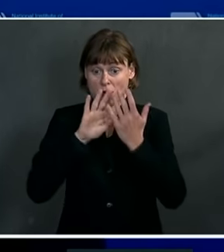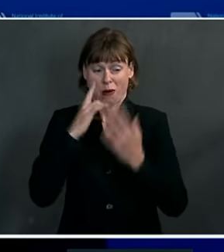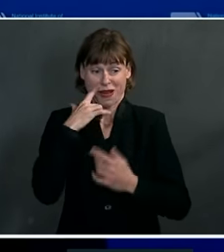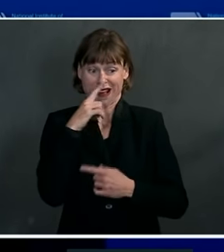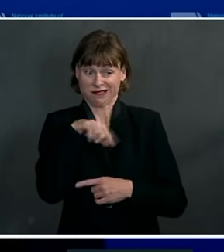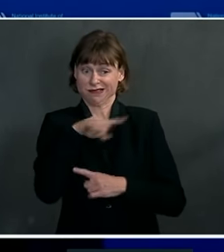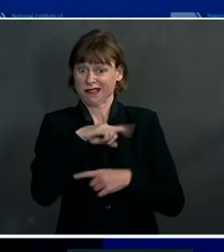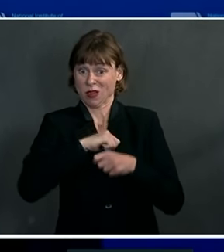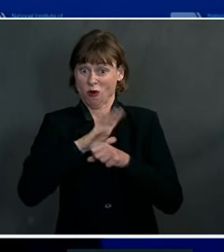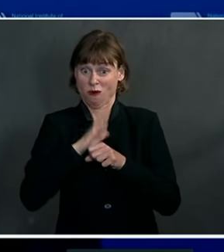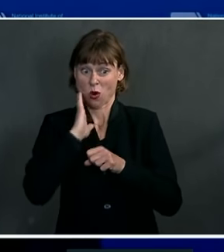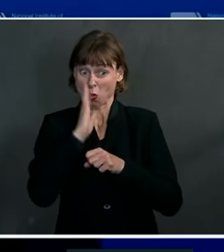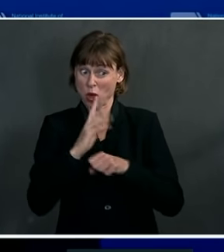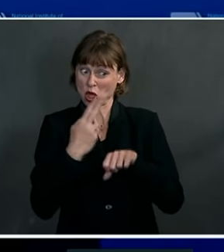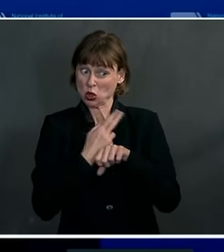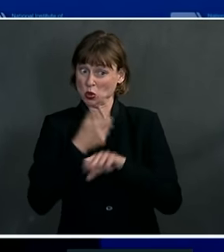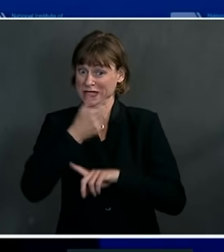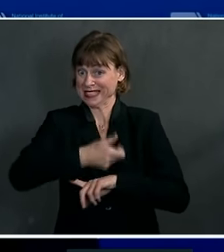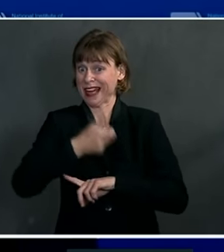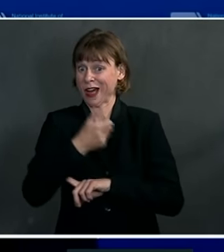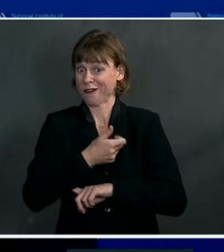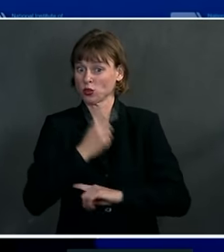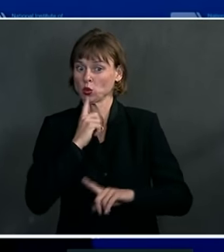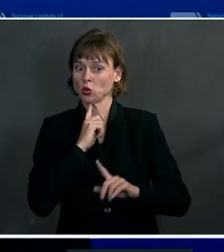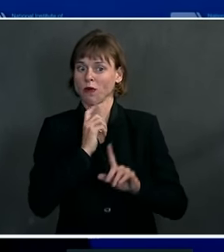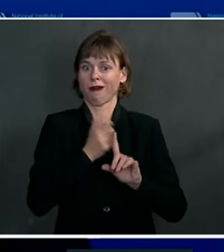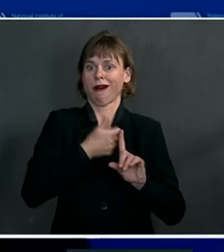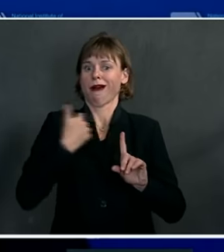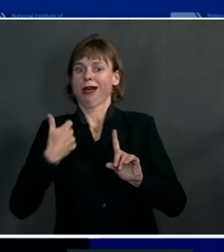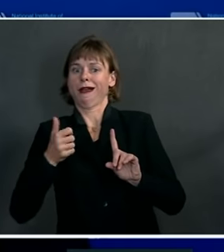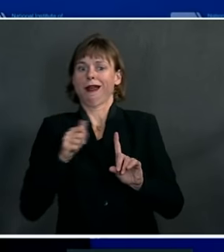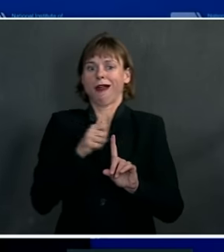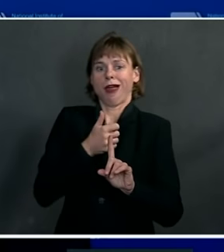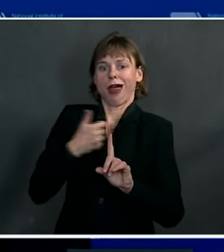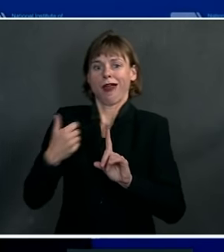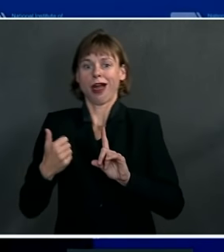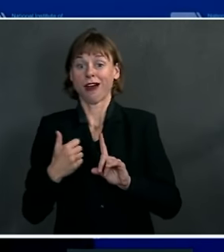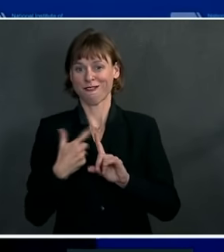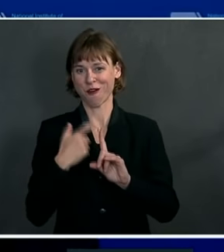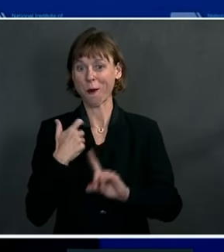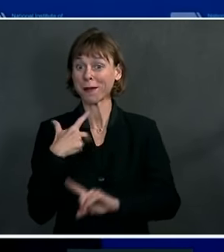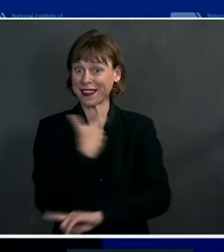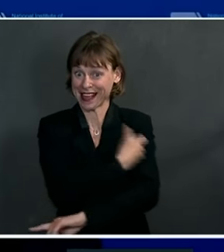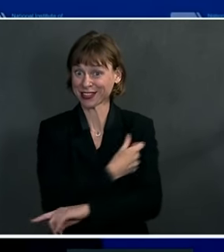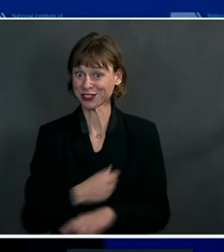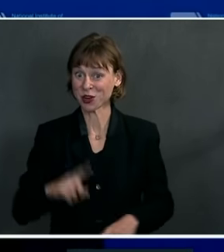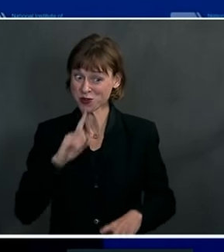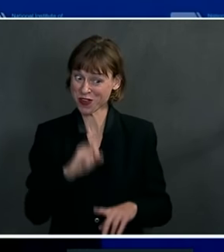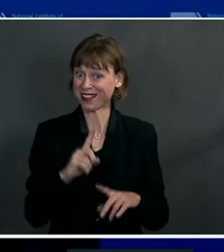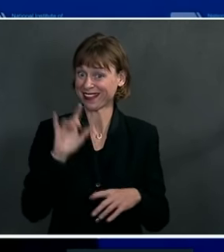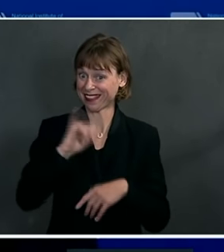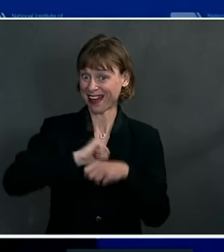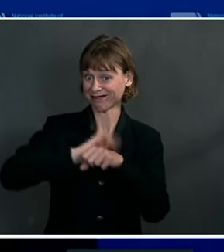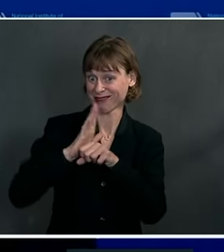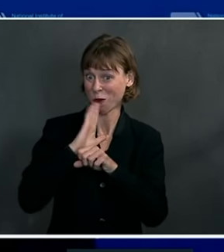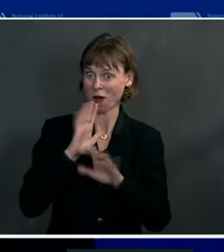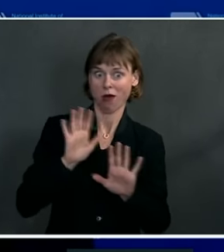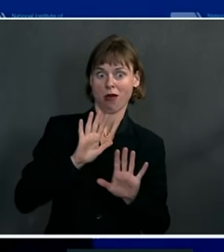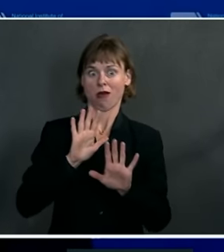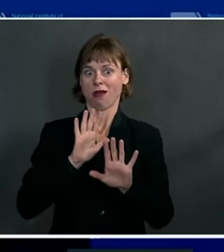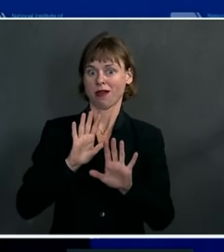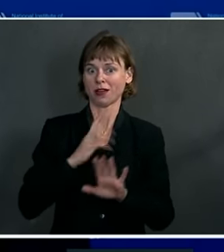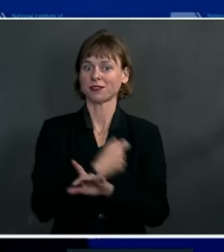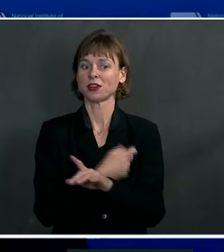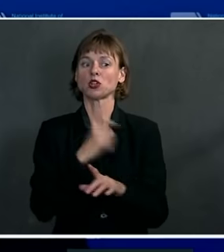devices to evade pressure, particularly immunological pressure, that we will continue to see the evolution